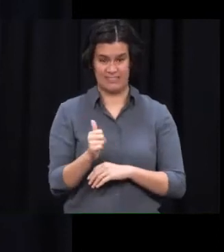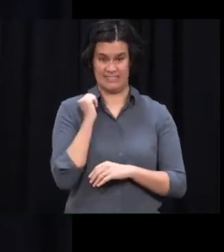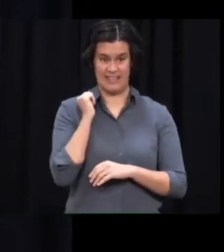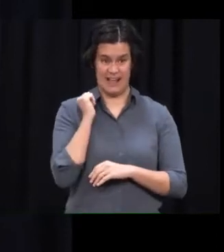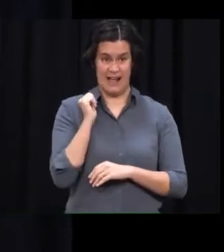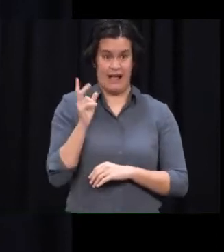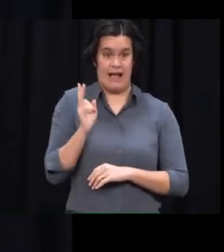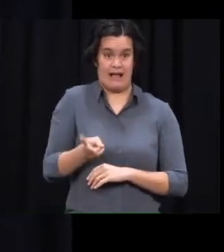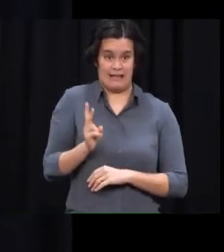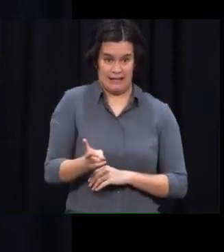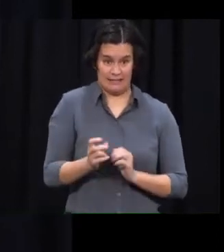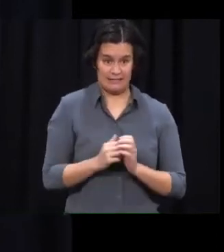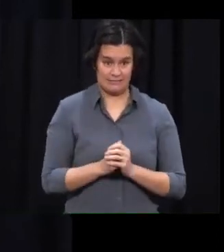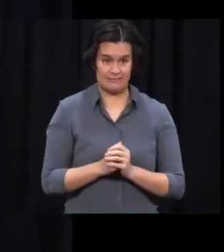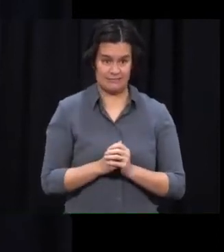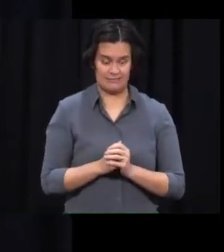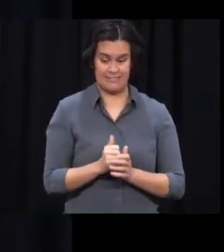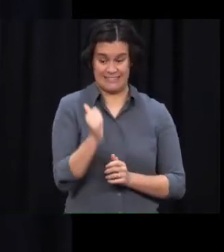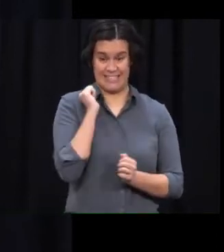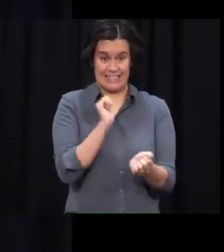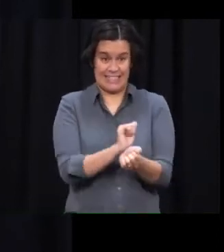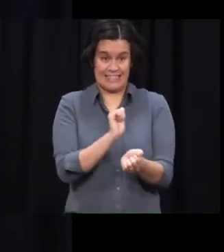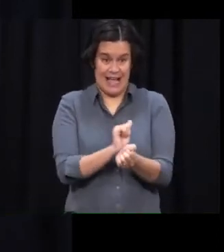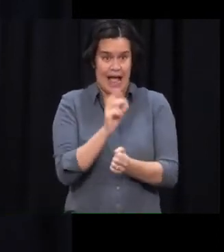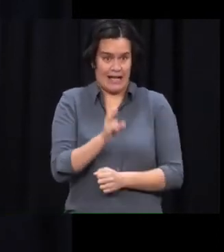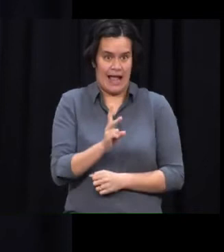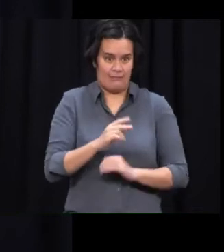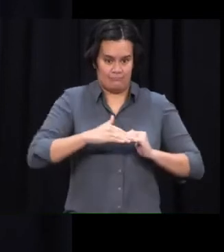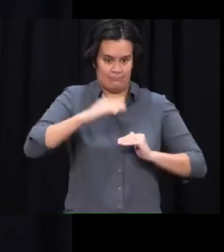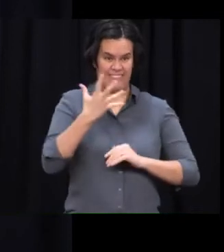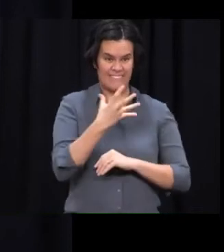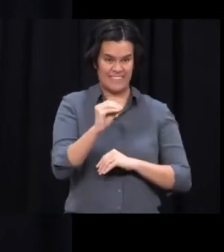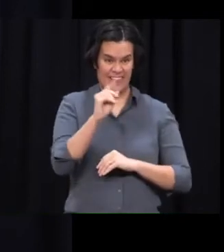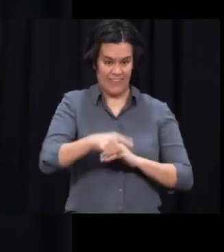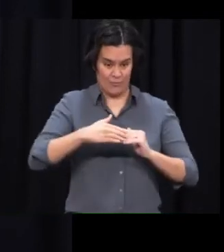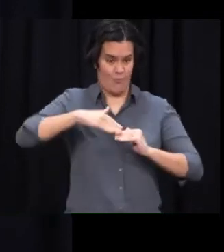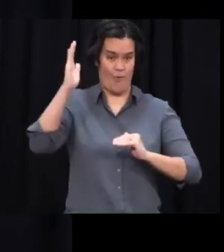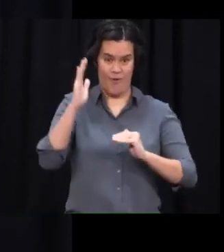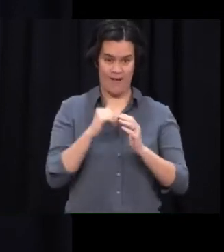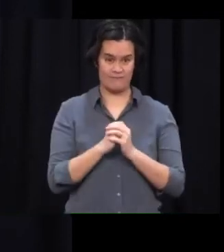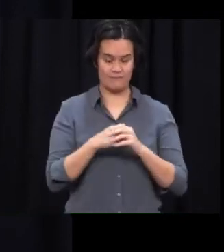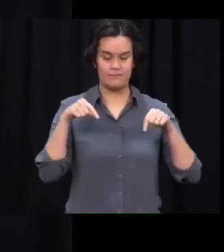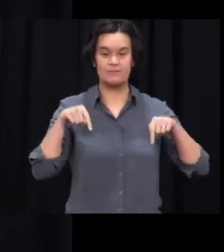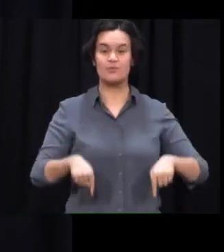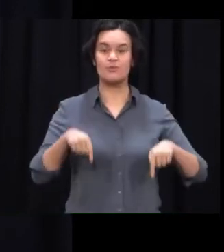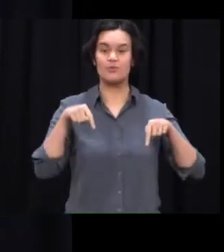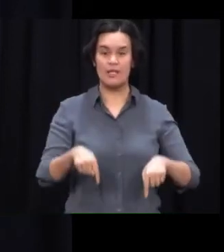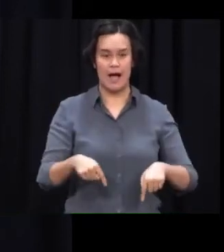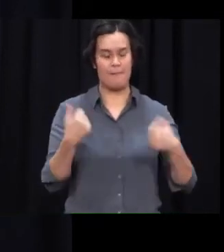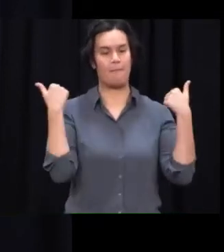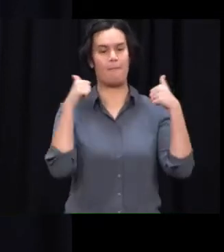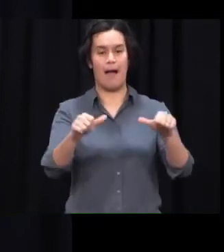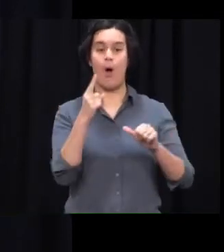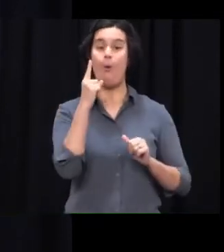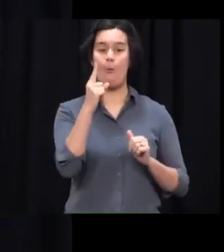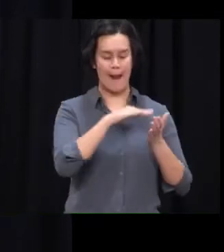record for a weekend day with over 50,000 doses delivered yesterday. And today we celebrate one million New